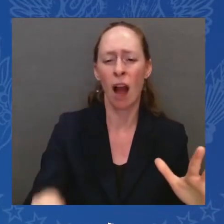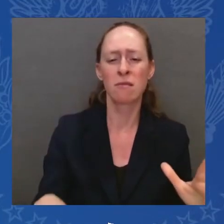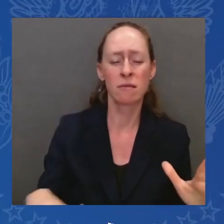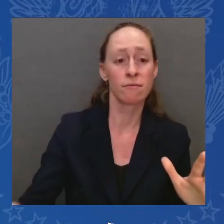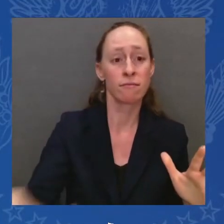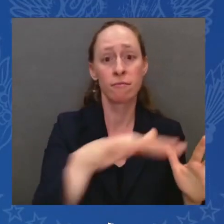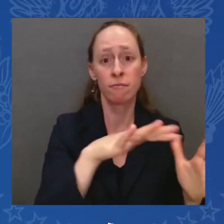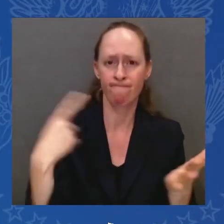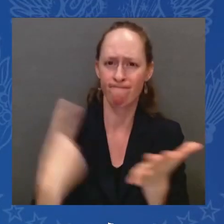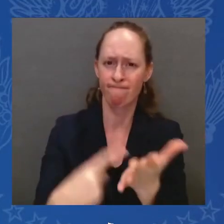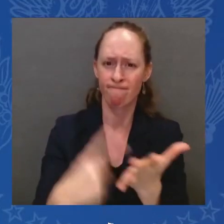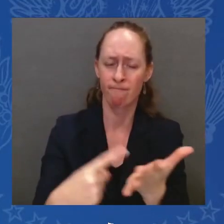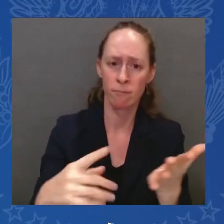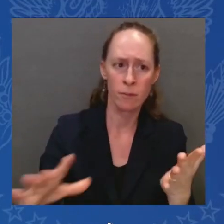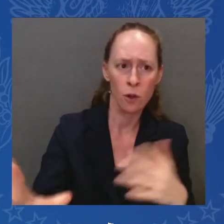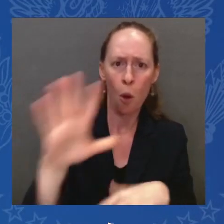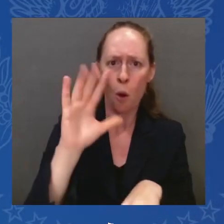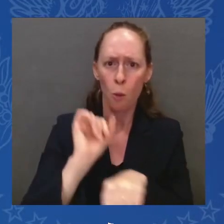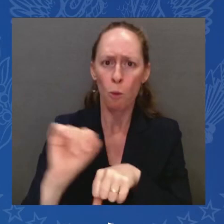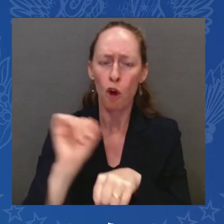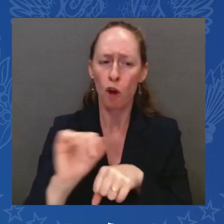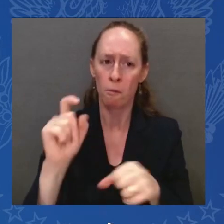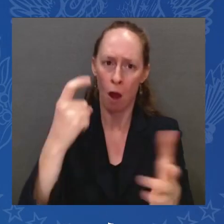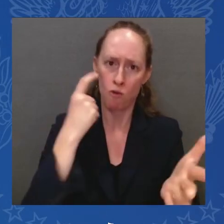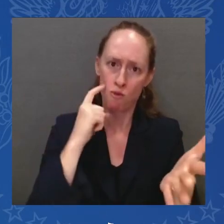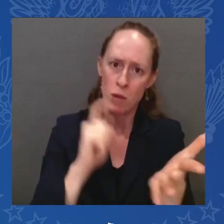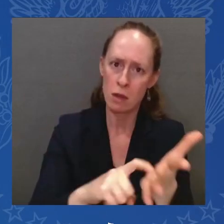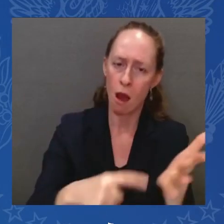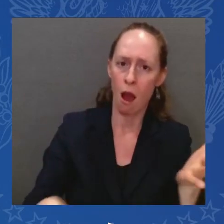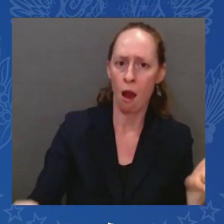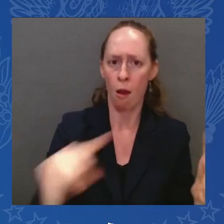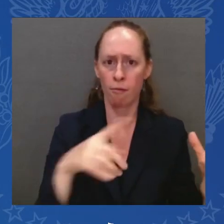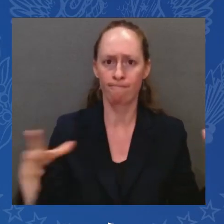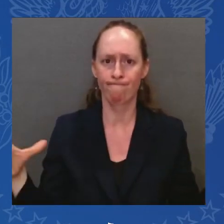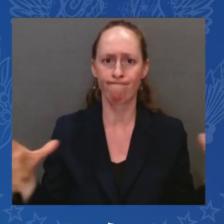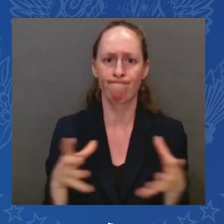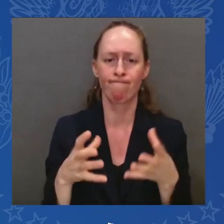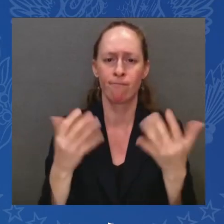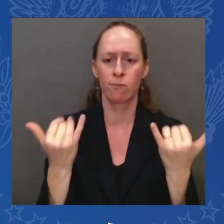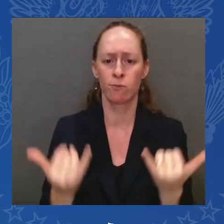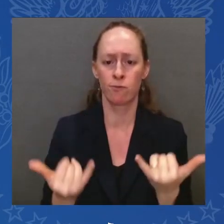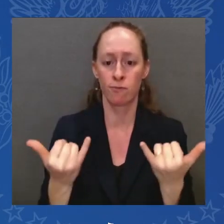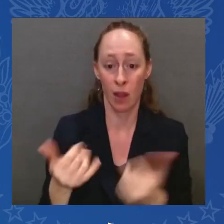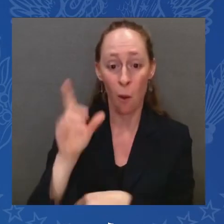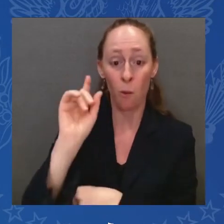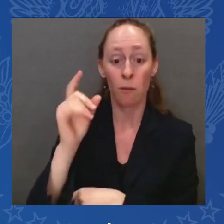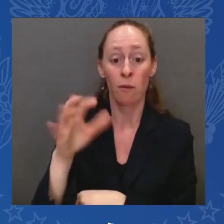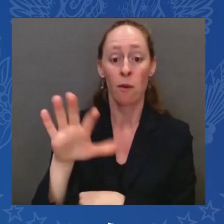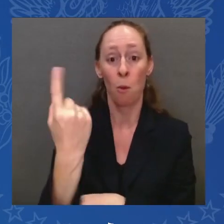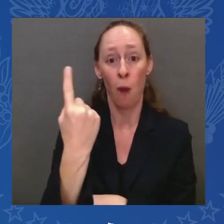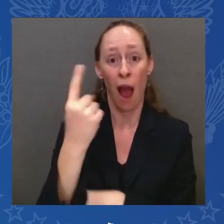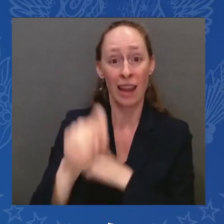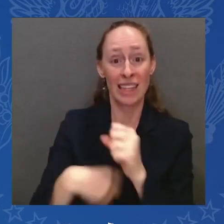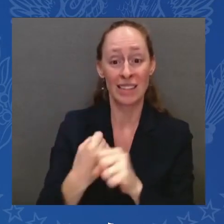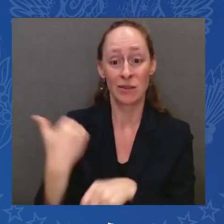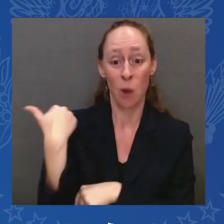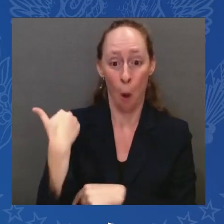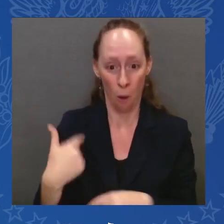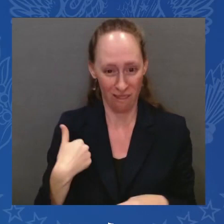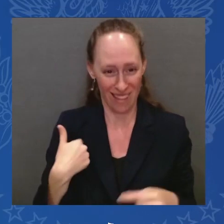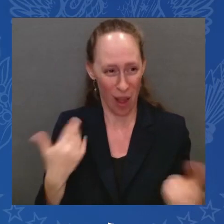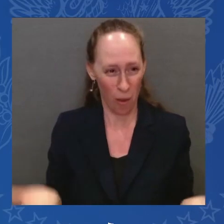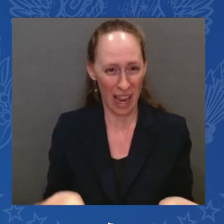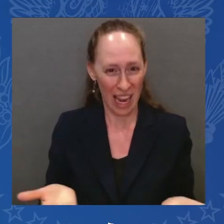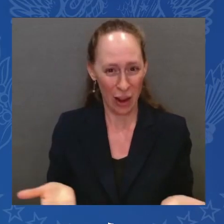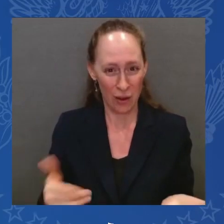I sat right in this spot, in this very room, and many of you were here with me that day. And then we